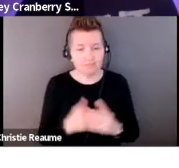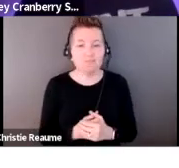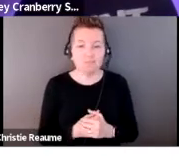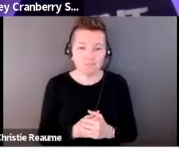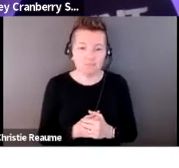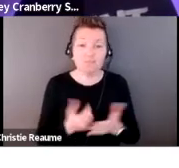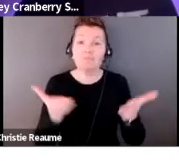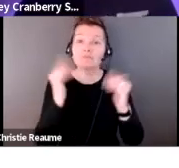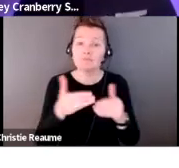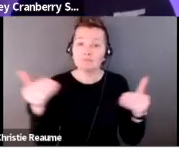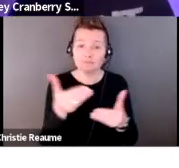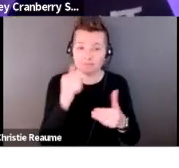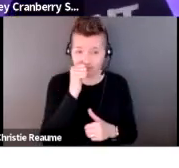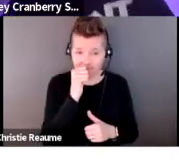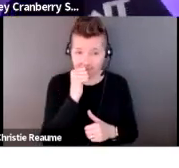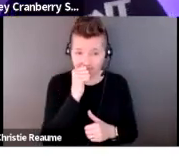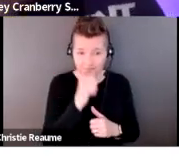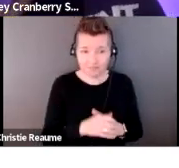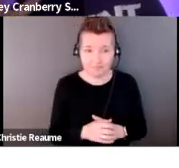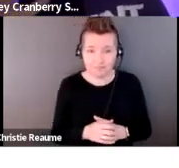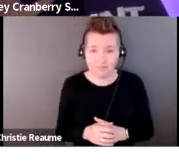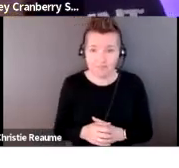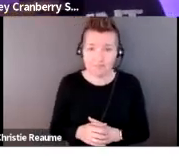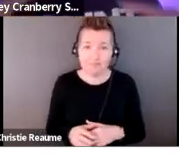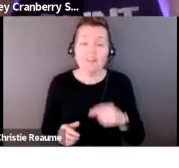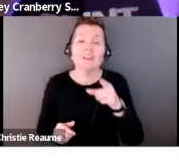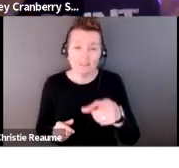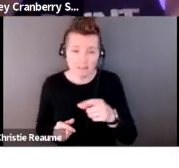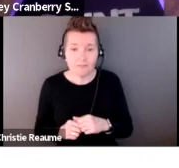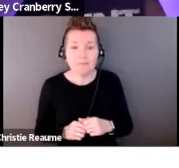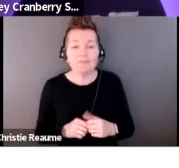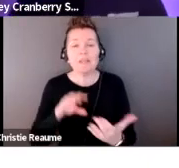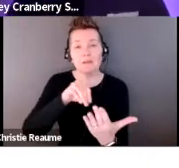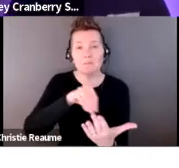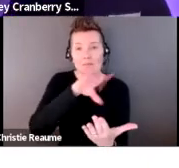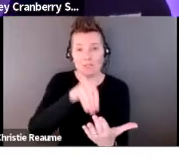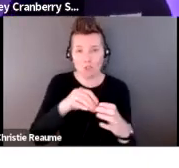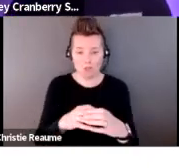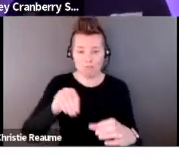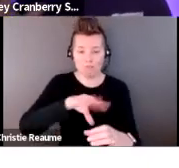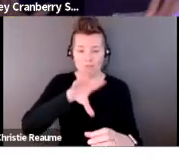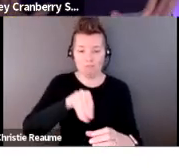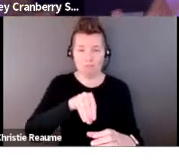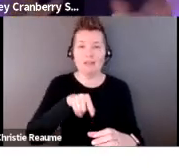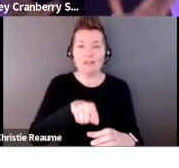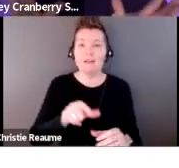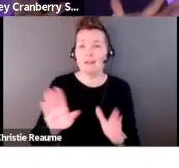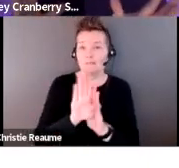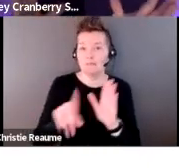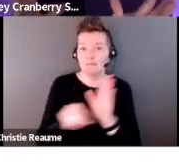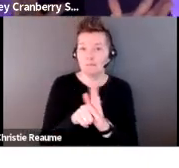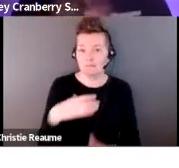This one is also photographed with a completely white background. This is a terracotta